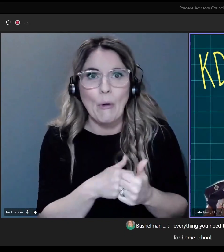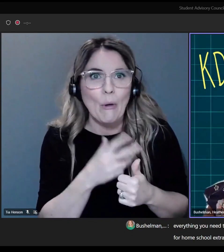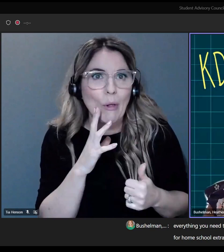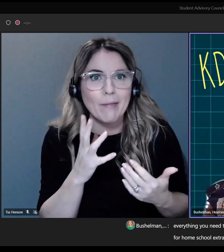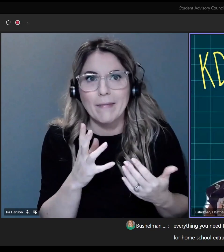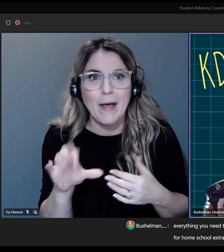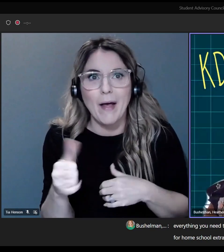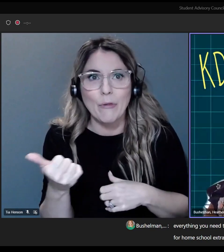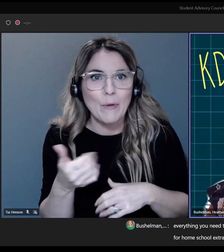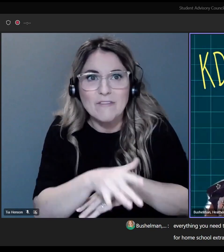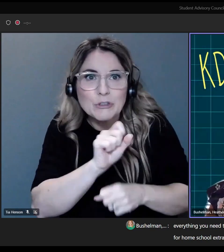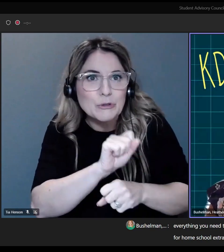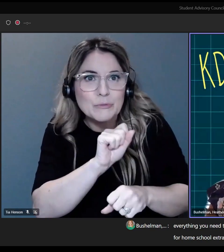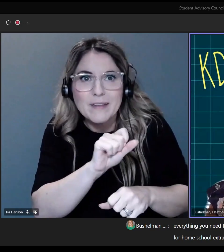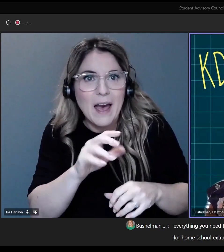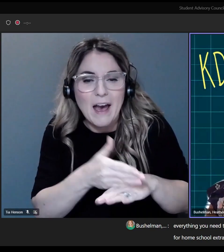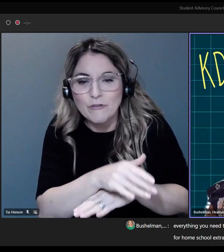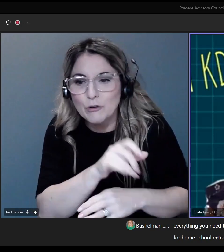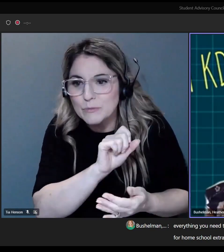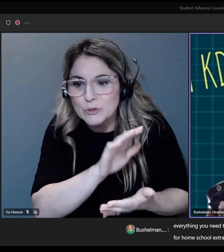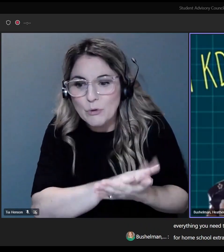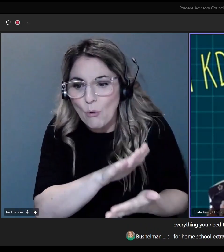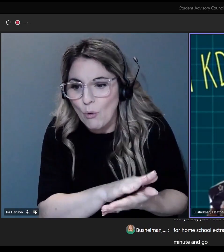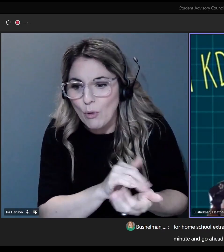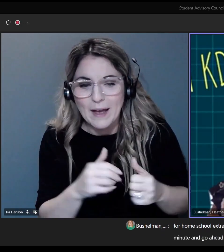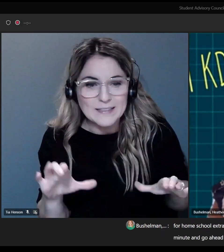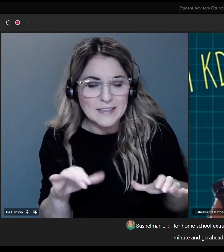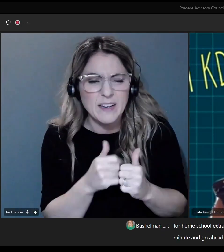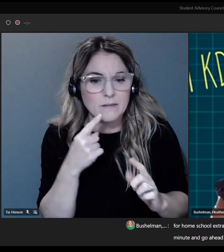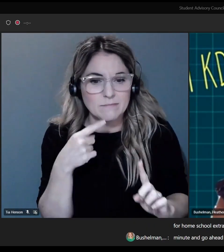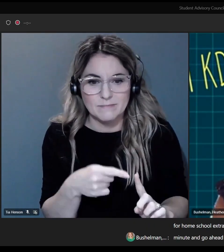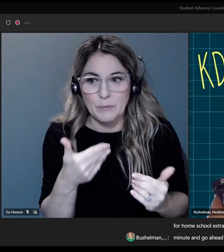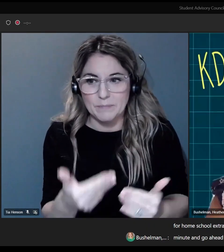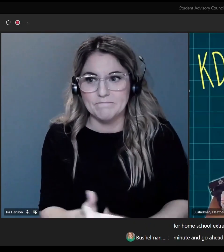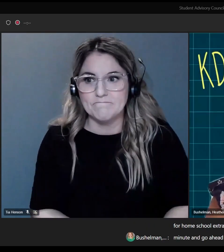extracurriculars. Okay. All right. So, take one minute and go ahead and do that.